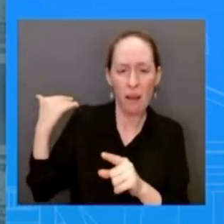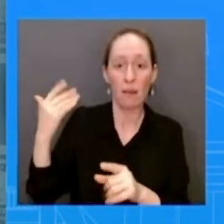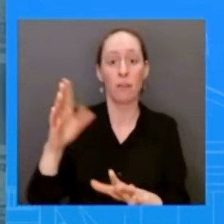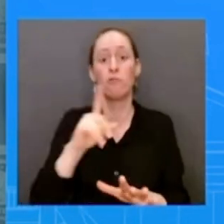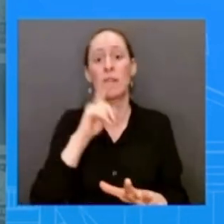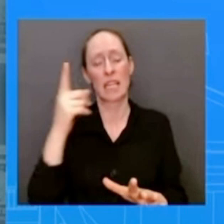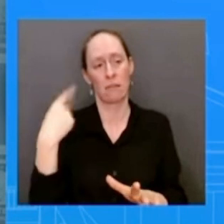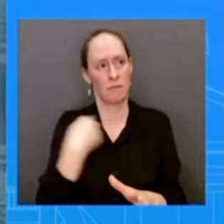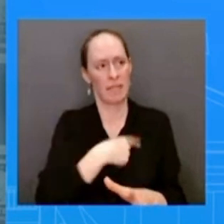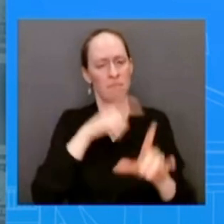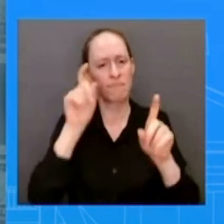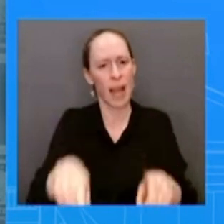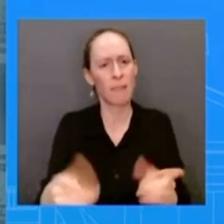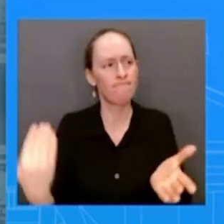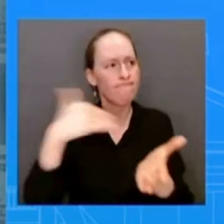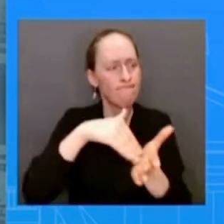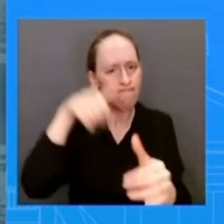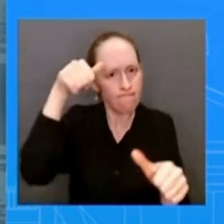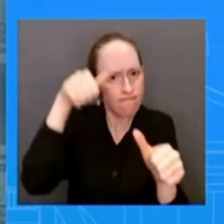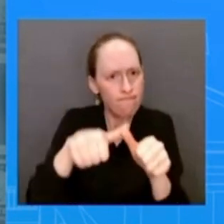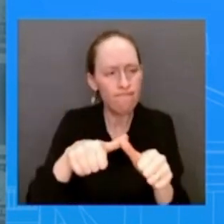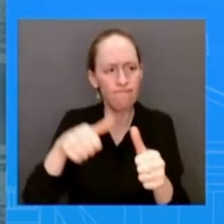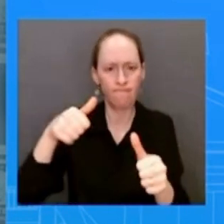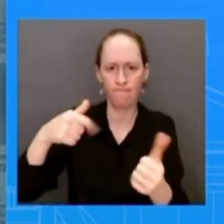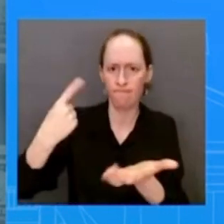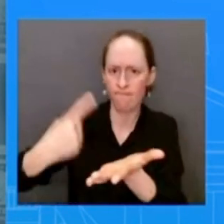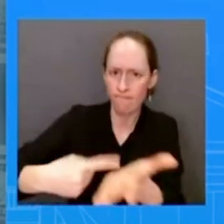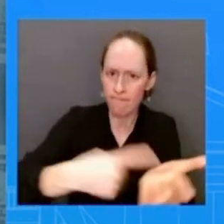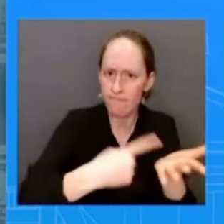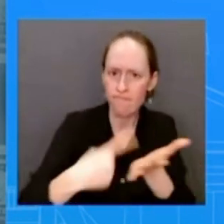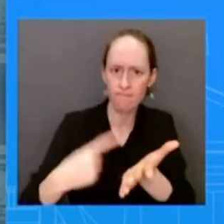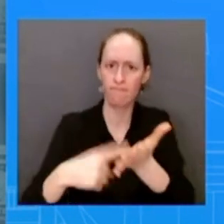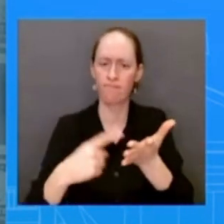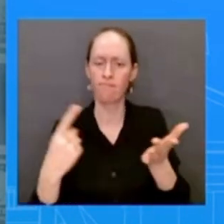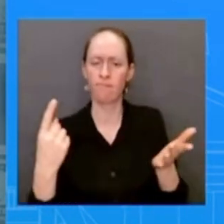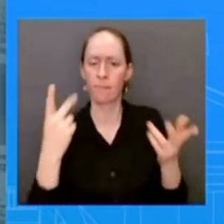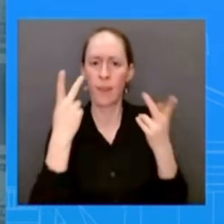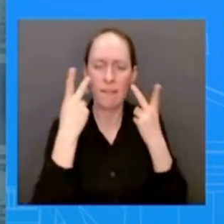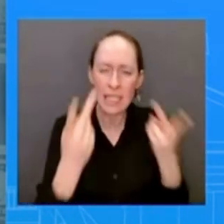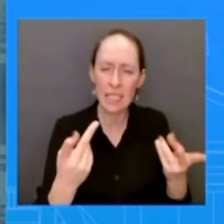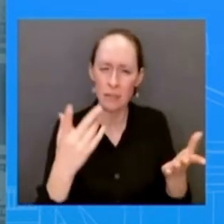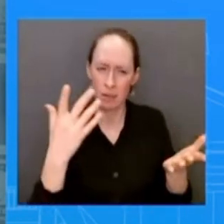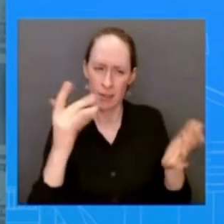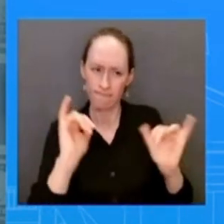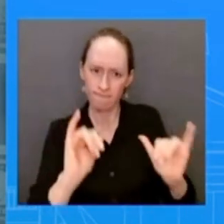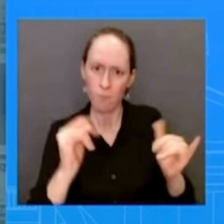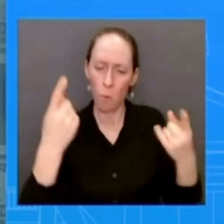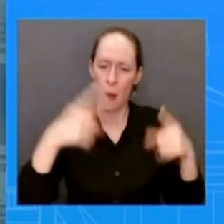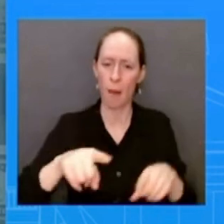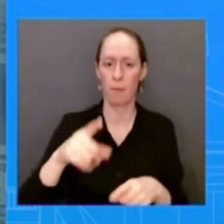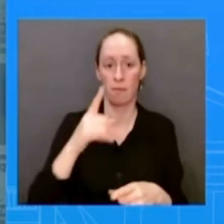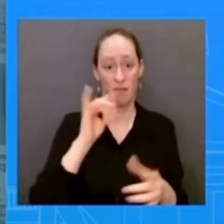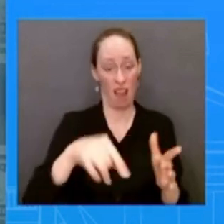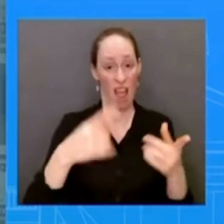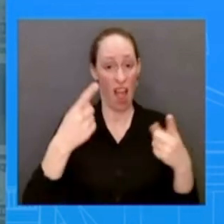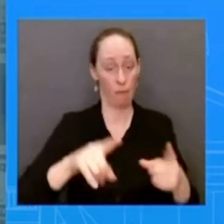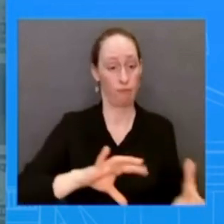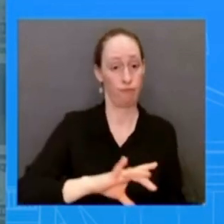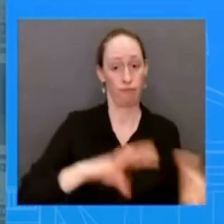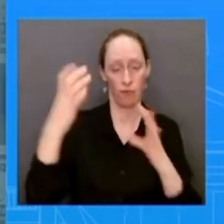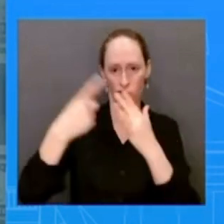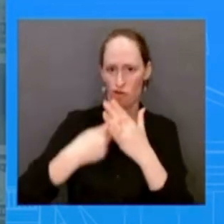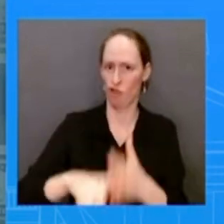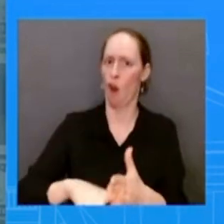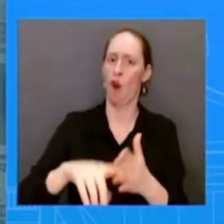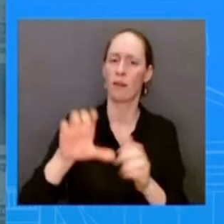economic justice and civil rights for black americans across the country and today i wanted to highlight some of the historic gains the president